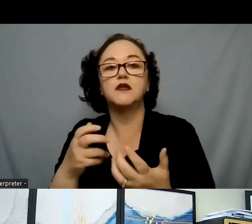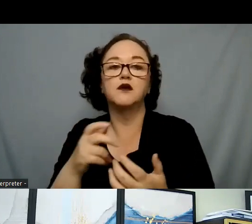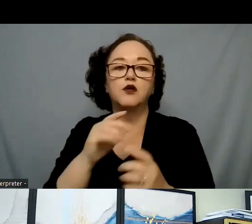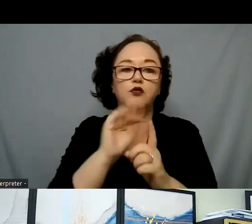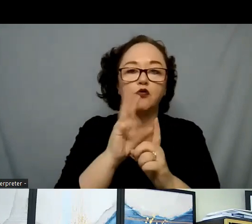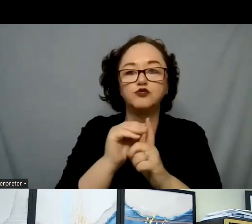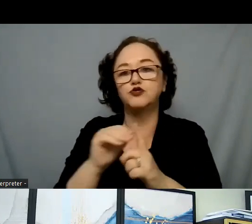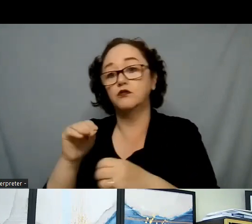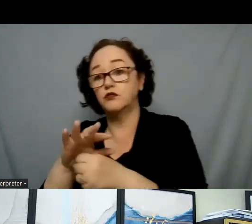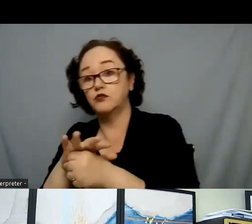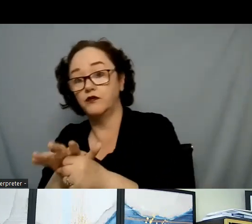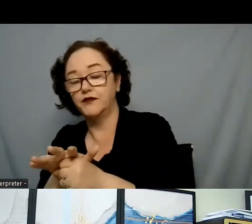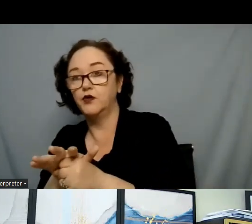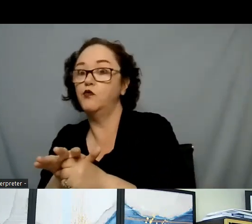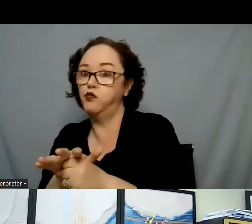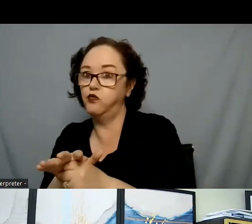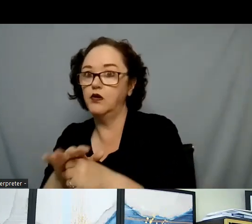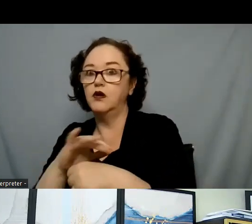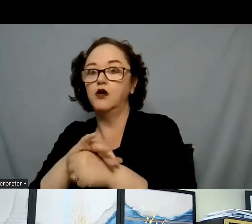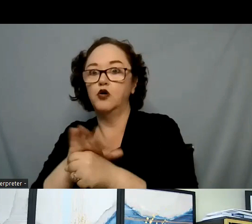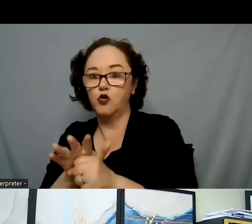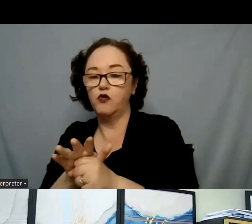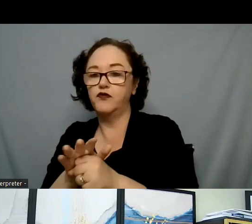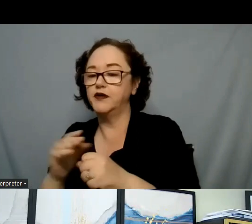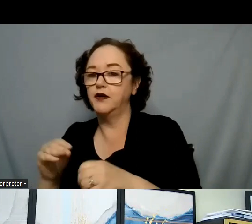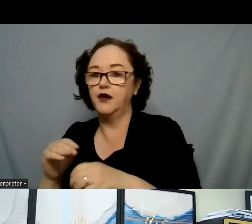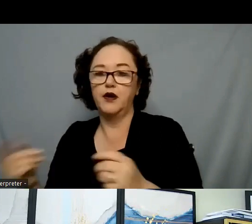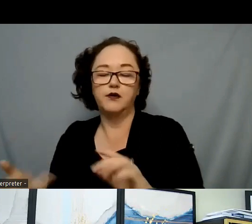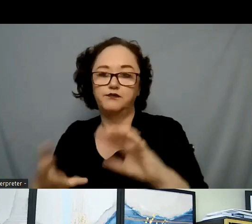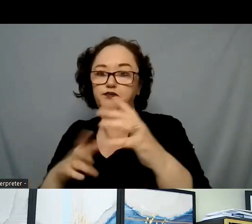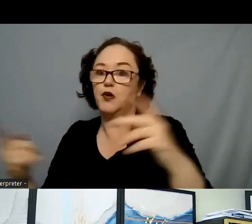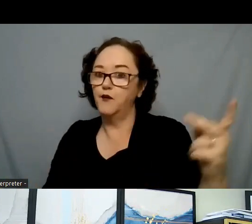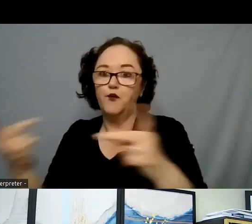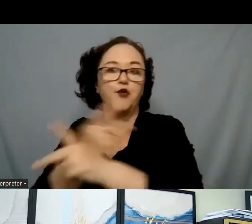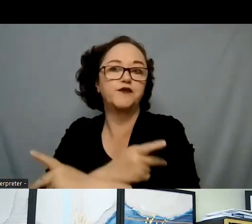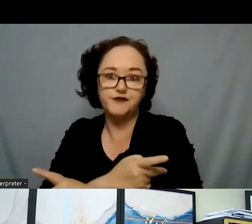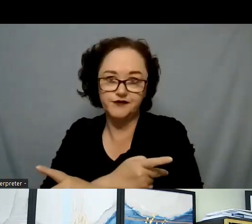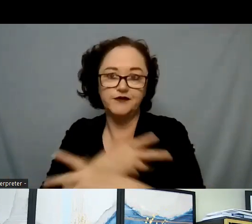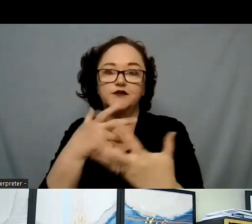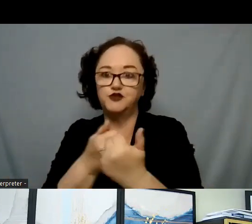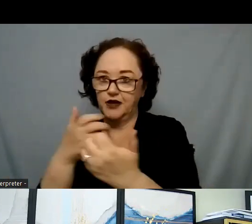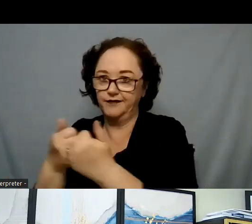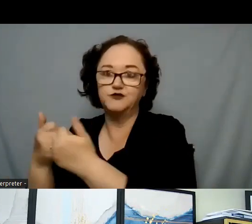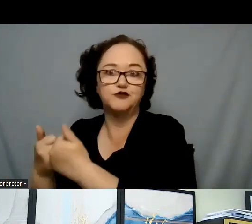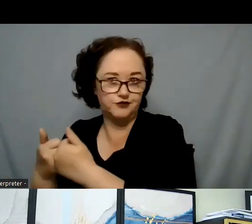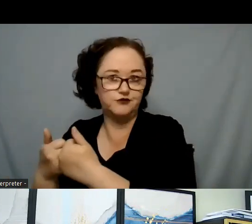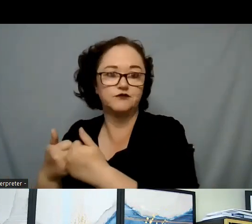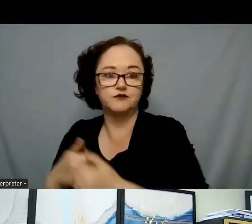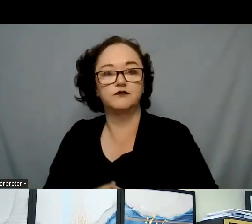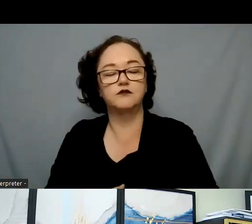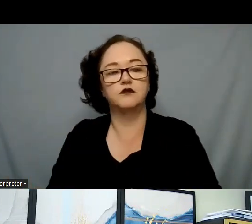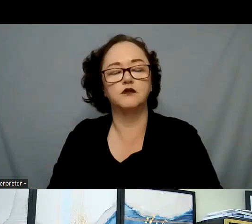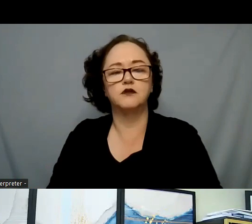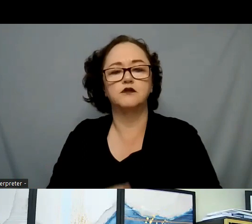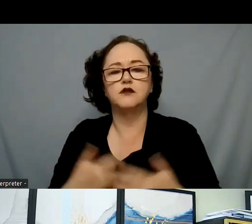exacerbated the challenges that children, adolescents, and their families were facing prior to. So, when we talk about that, what do we